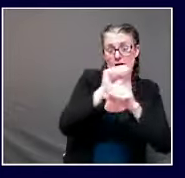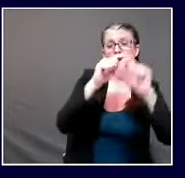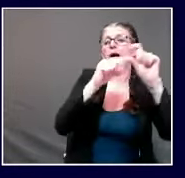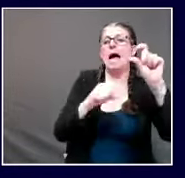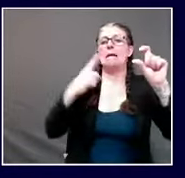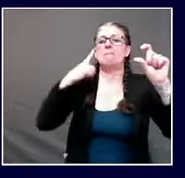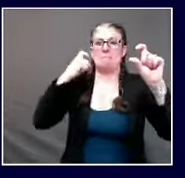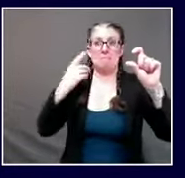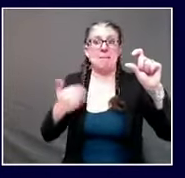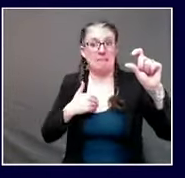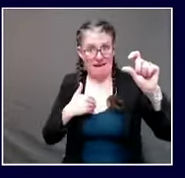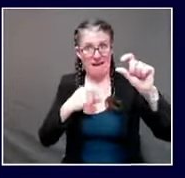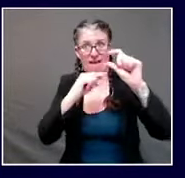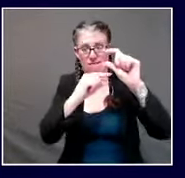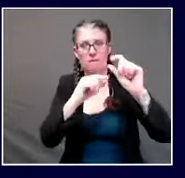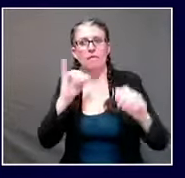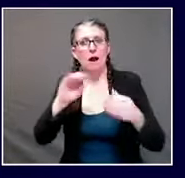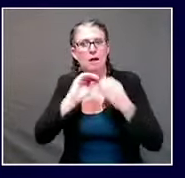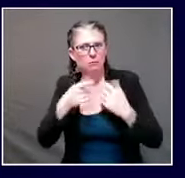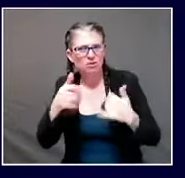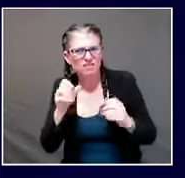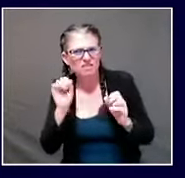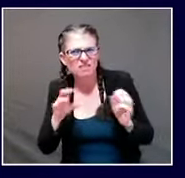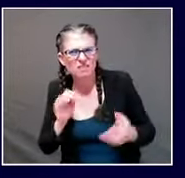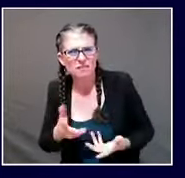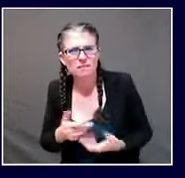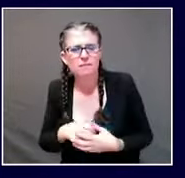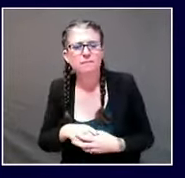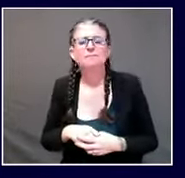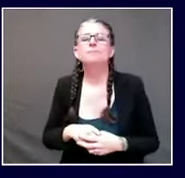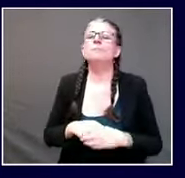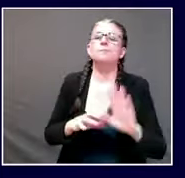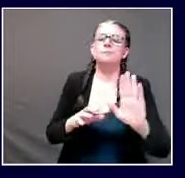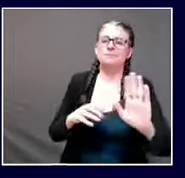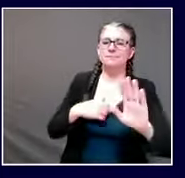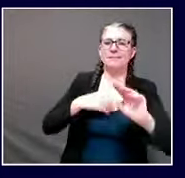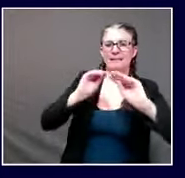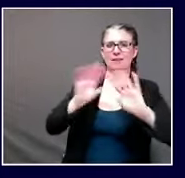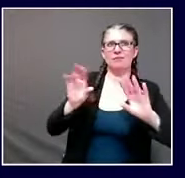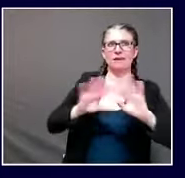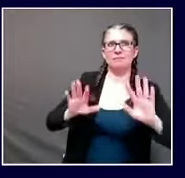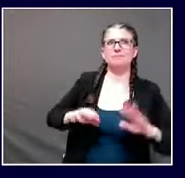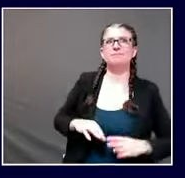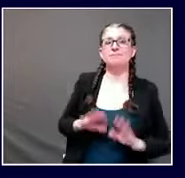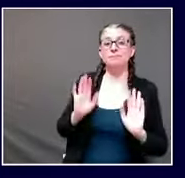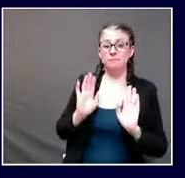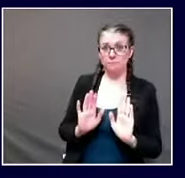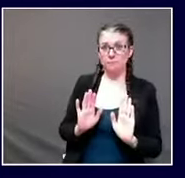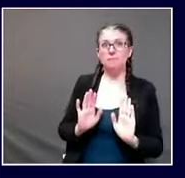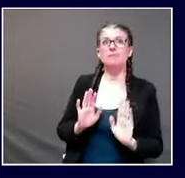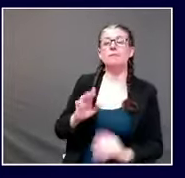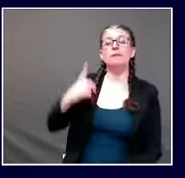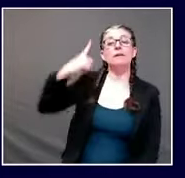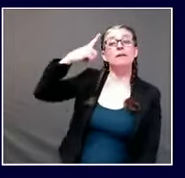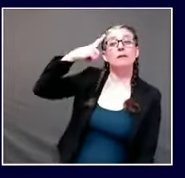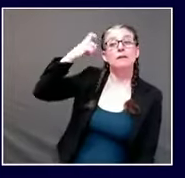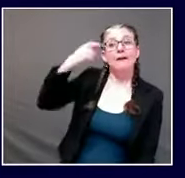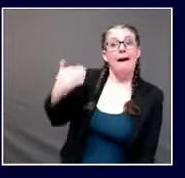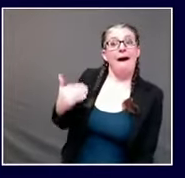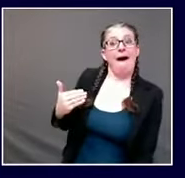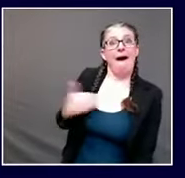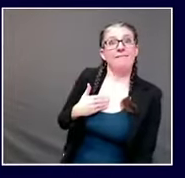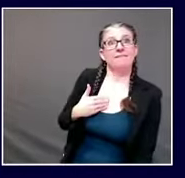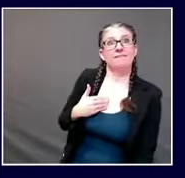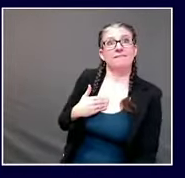infectious disease like the cold a probable case now requires some type of laboratory test for